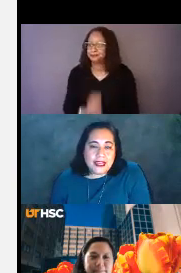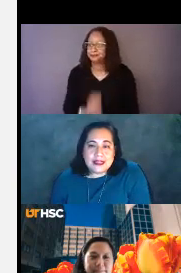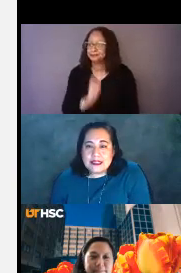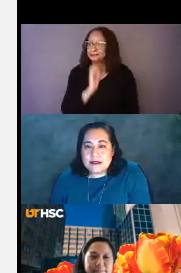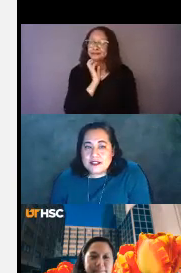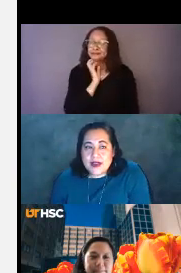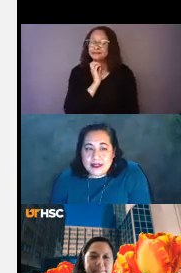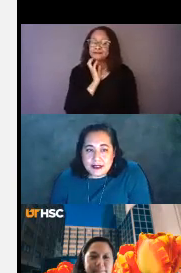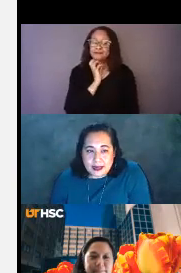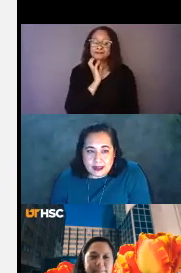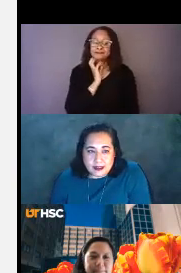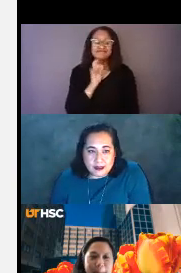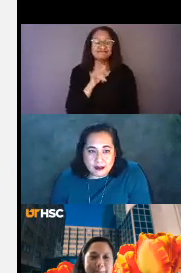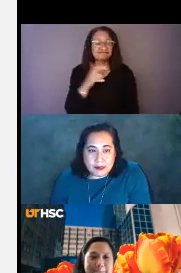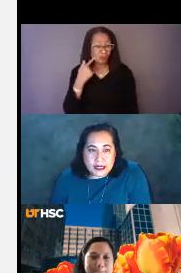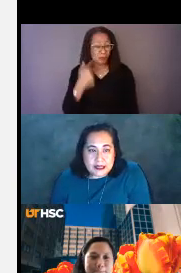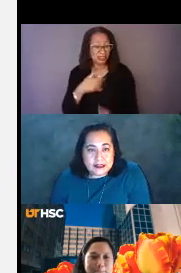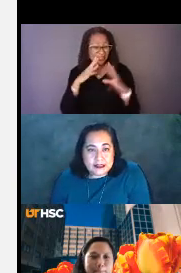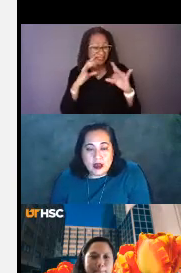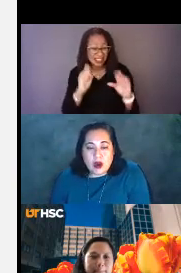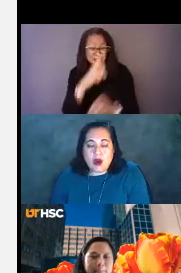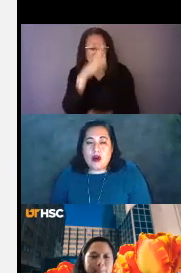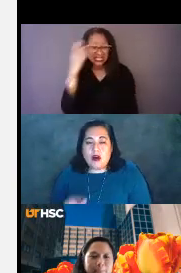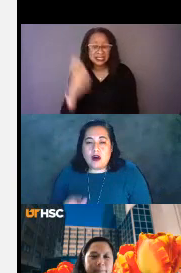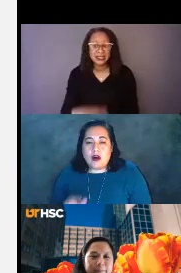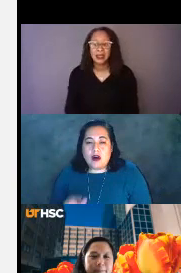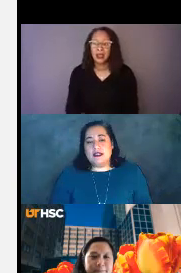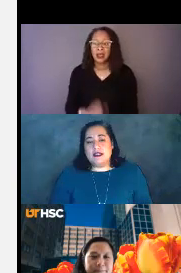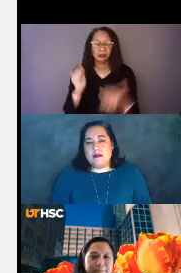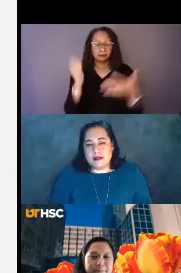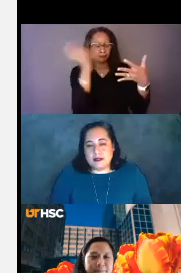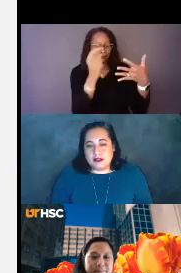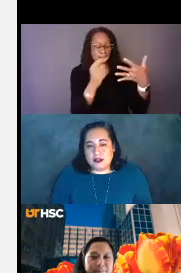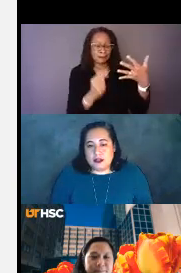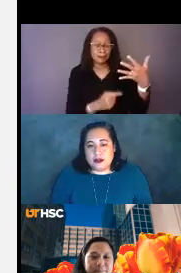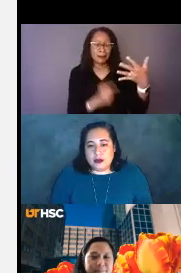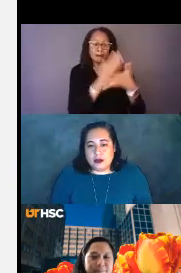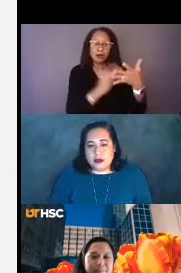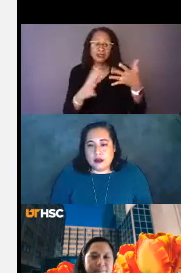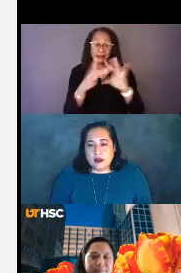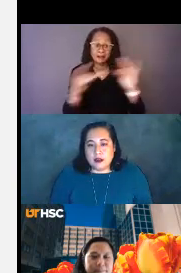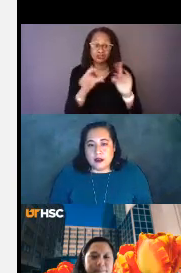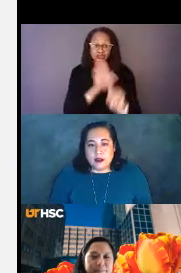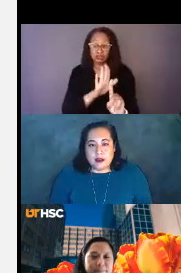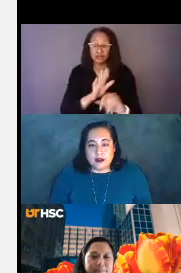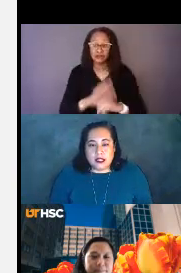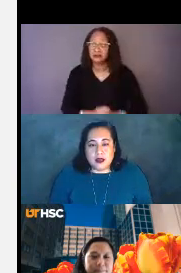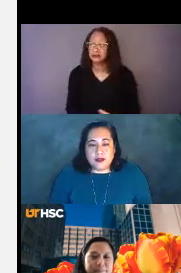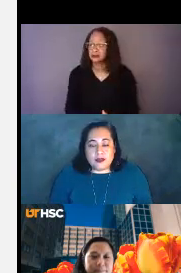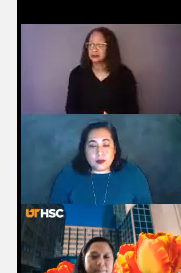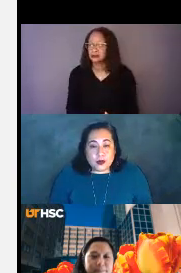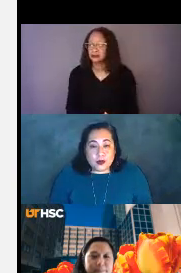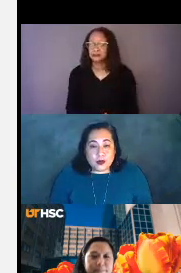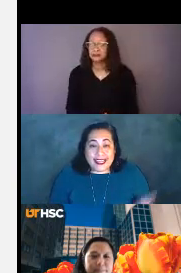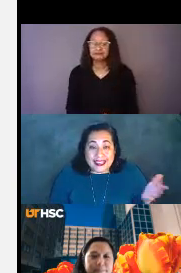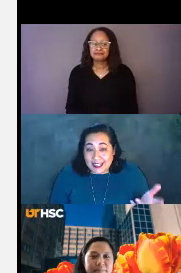This to me is fascinating because all these elements of a message come